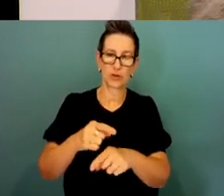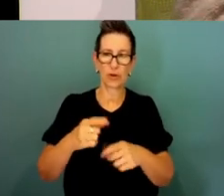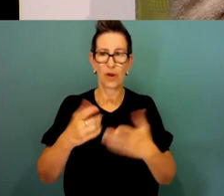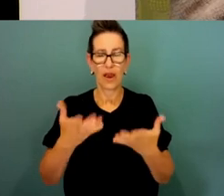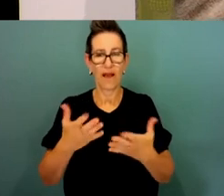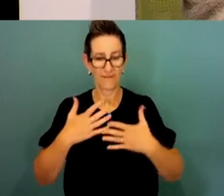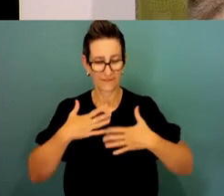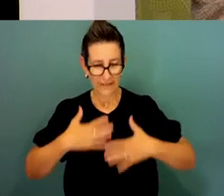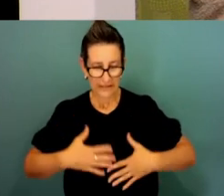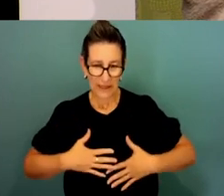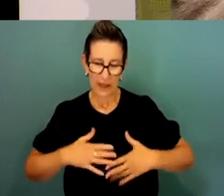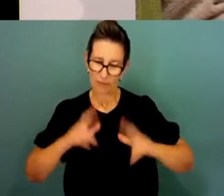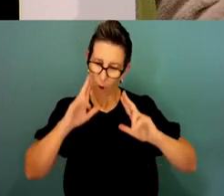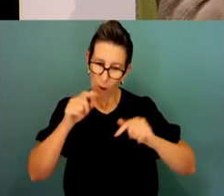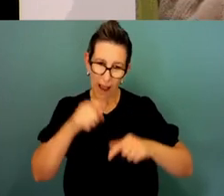after you in a spiritual sense.